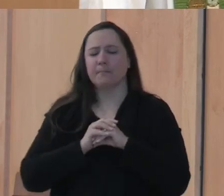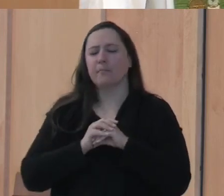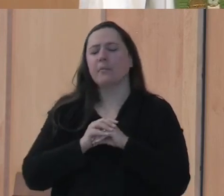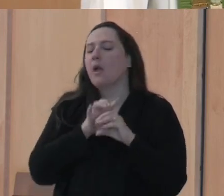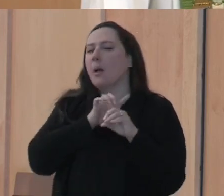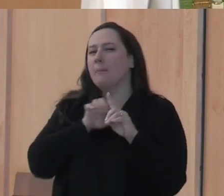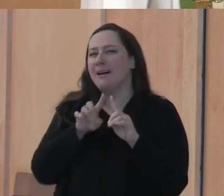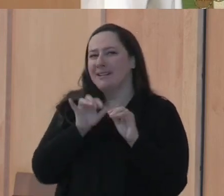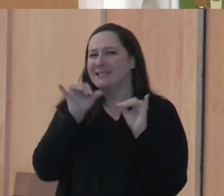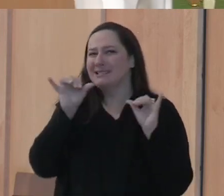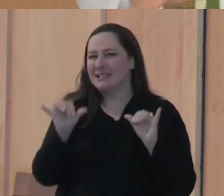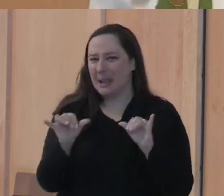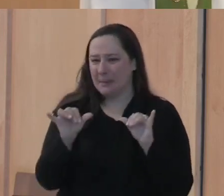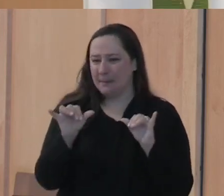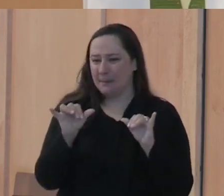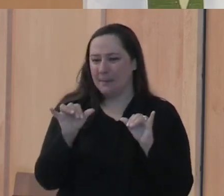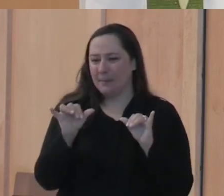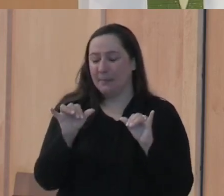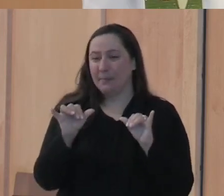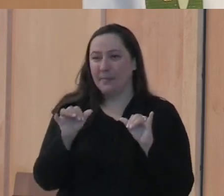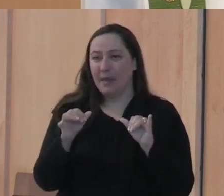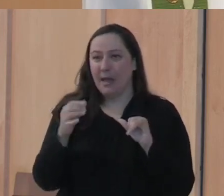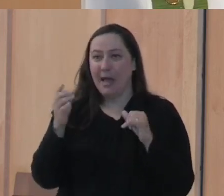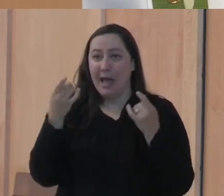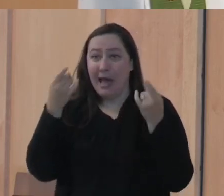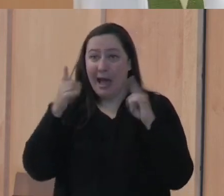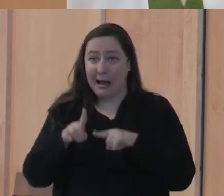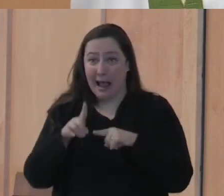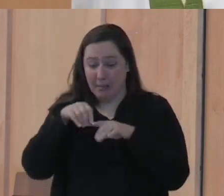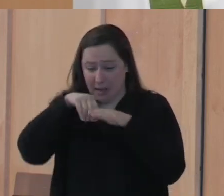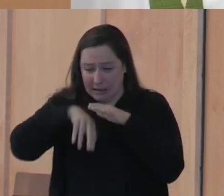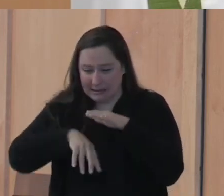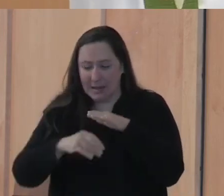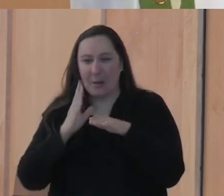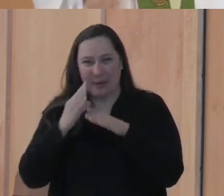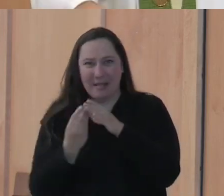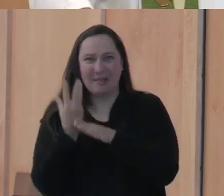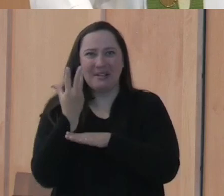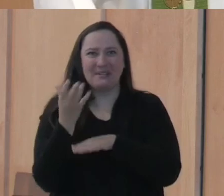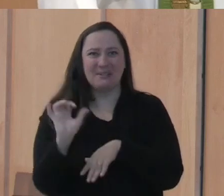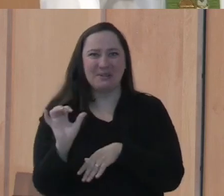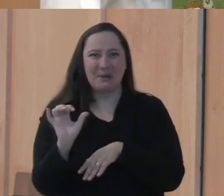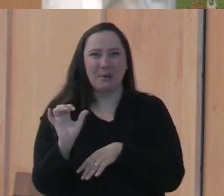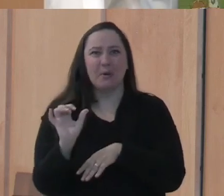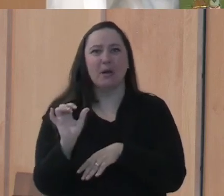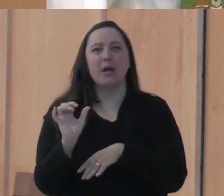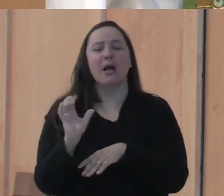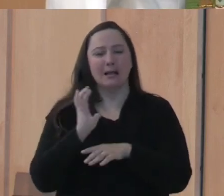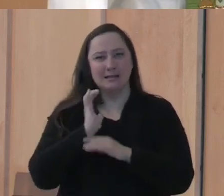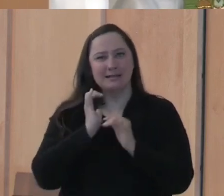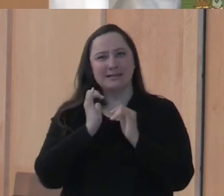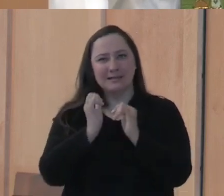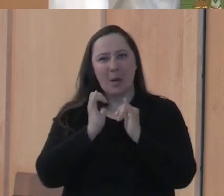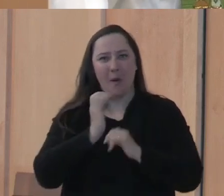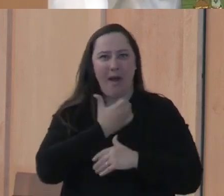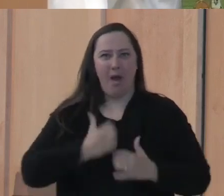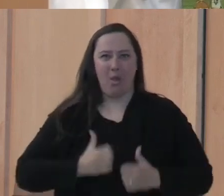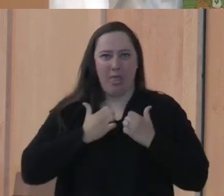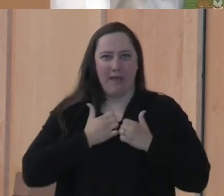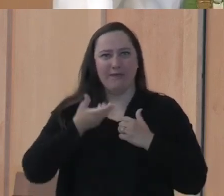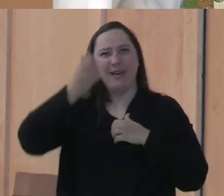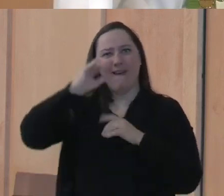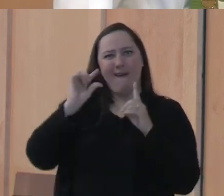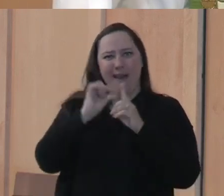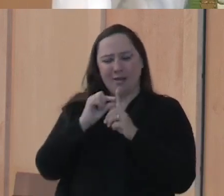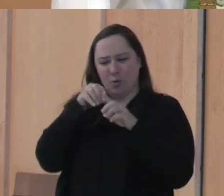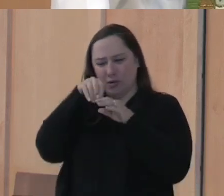But just like the growth never just happens below the surface, it's going to sprout and grow so too in our lives that God's word is going to grow